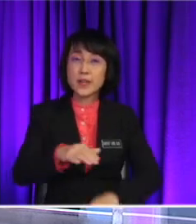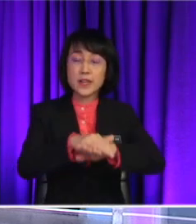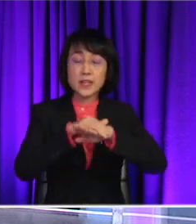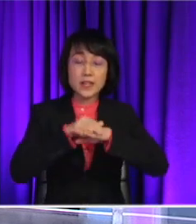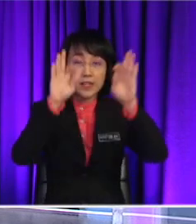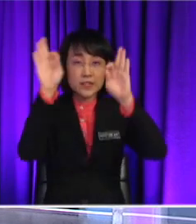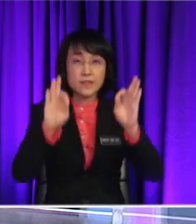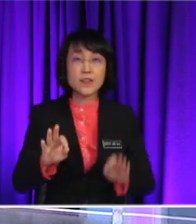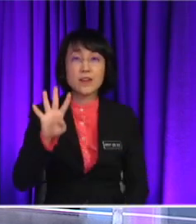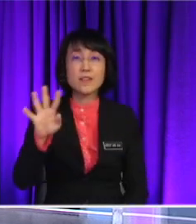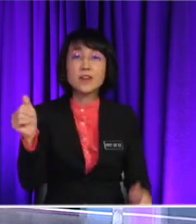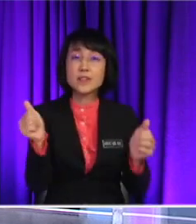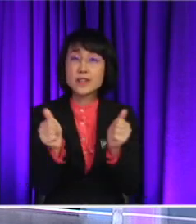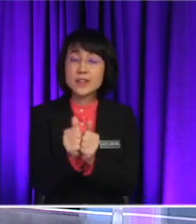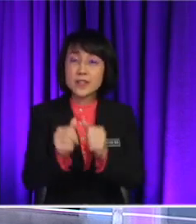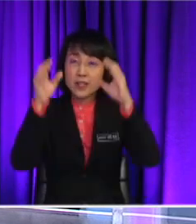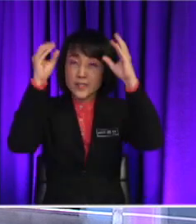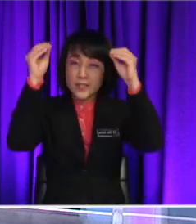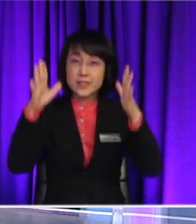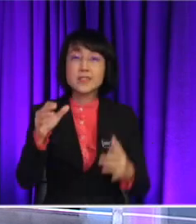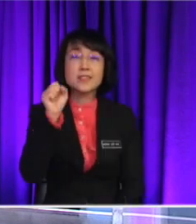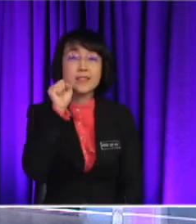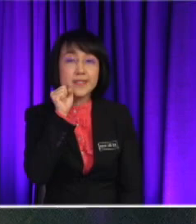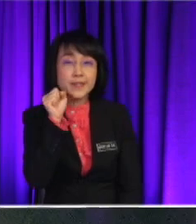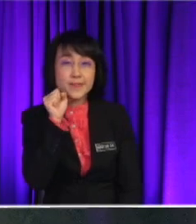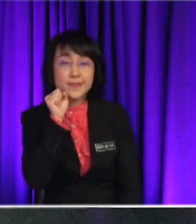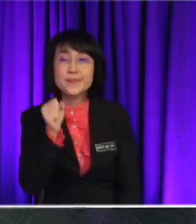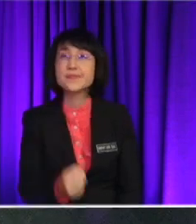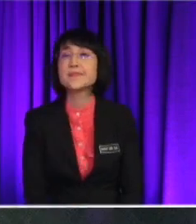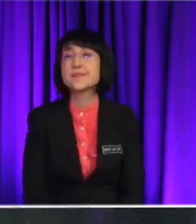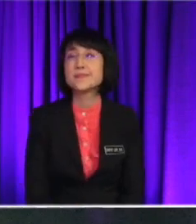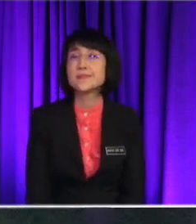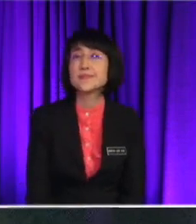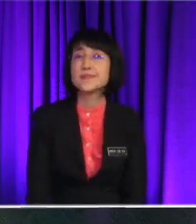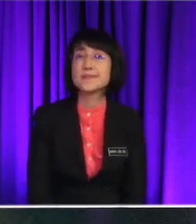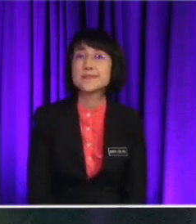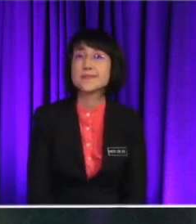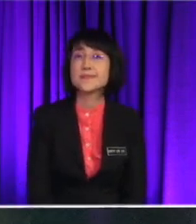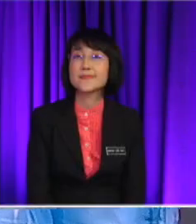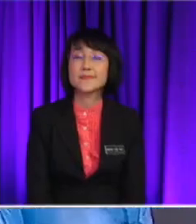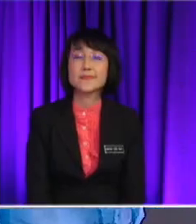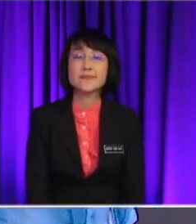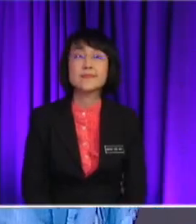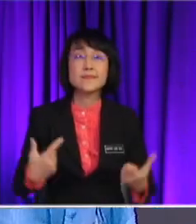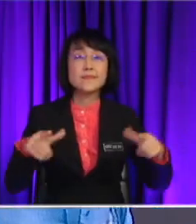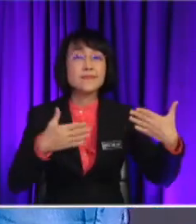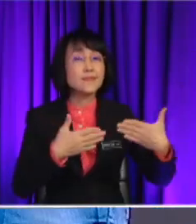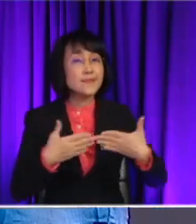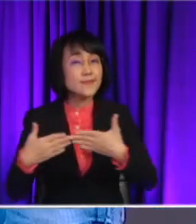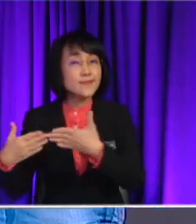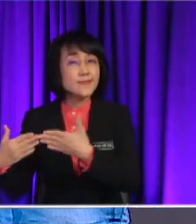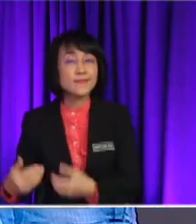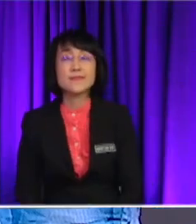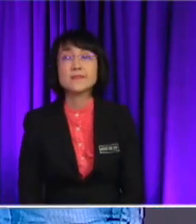4 together with Ms. Sim. Alright, Ms. Sim, shall we continue? Yeah, sure. Okay. So, let's move on. Okay. So, if you can see here,